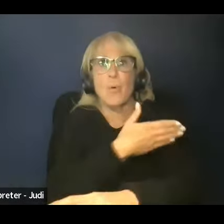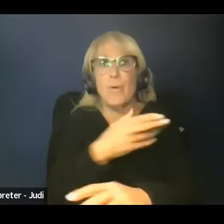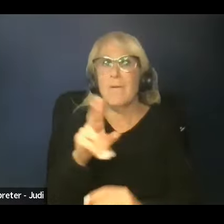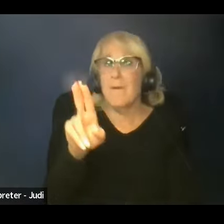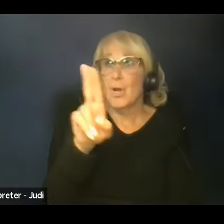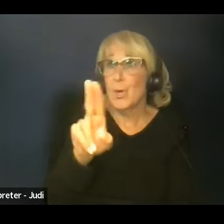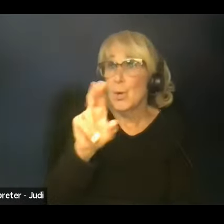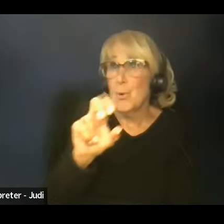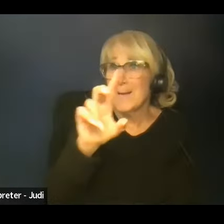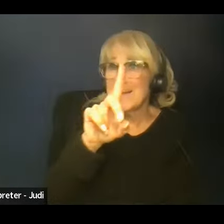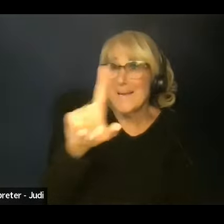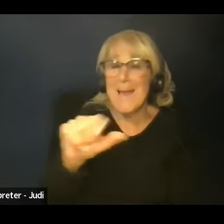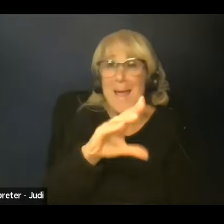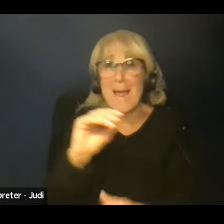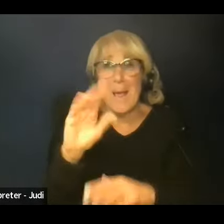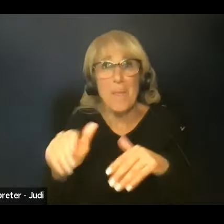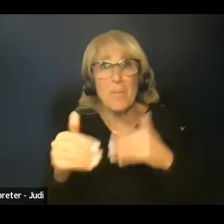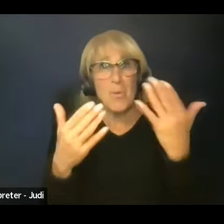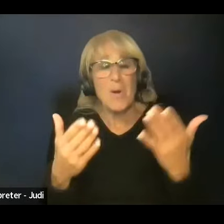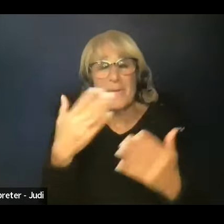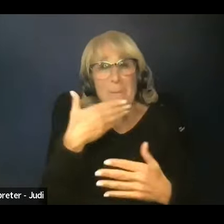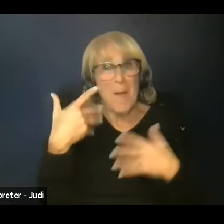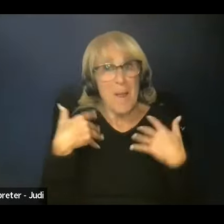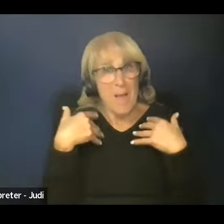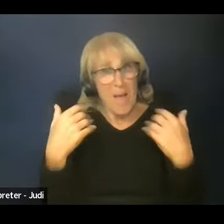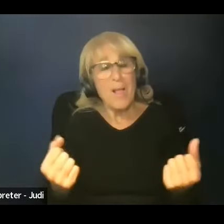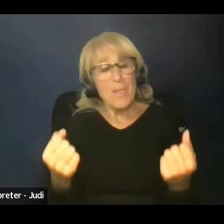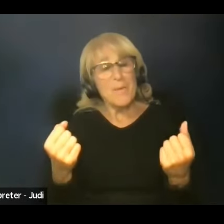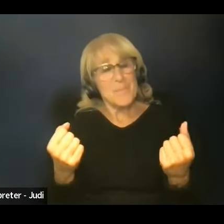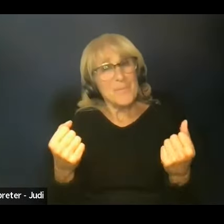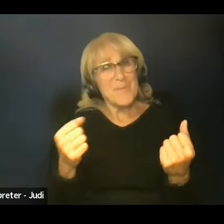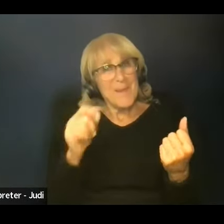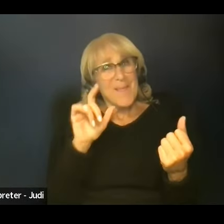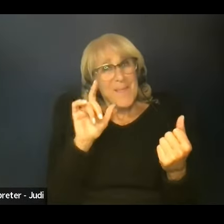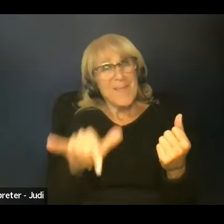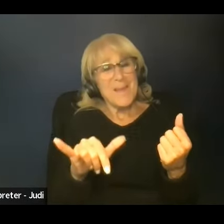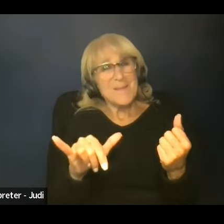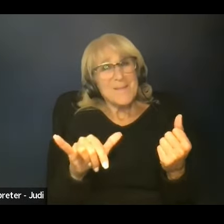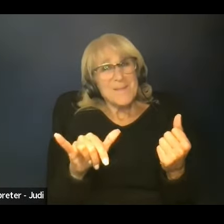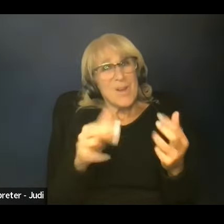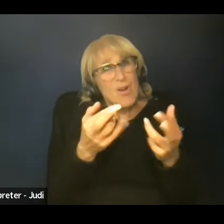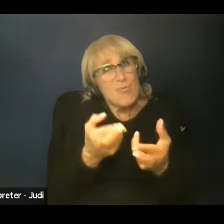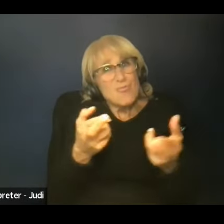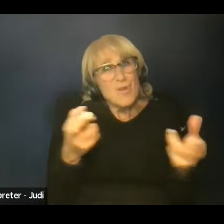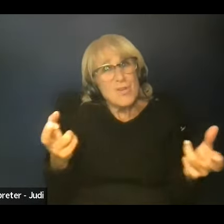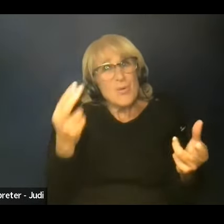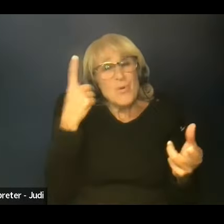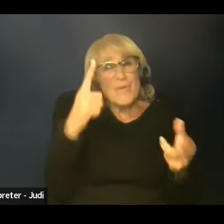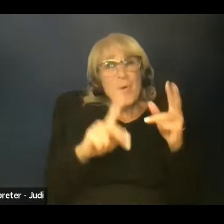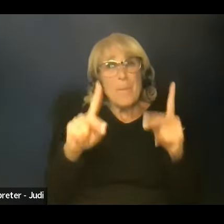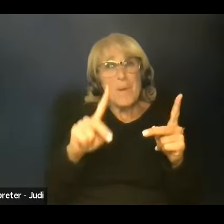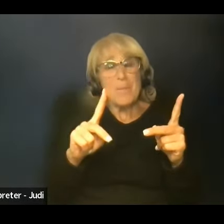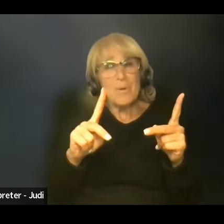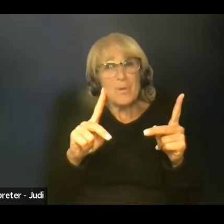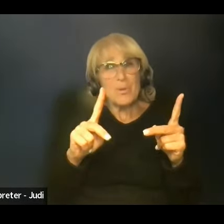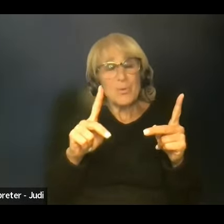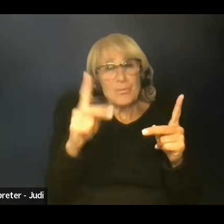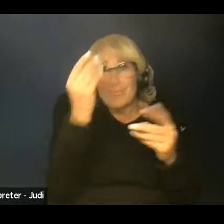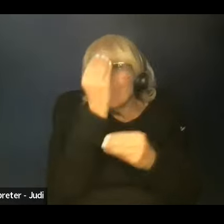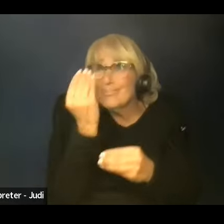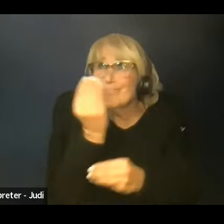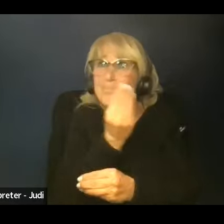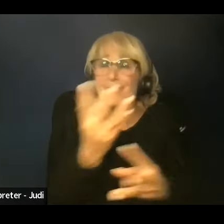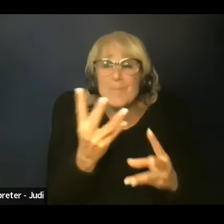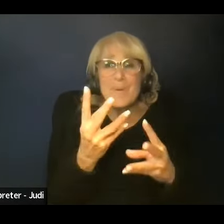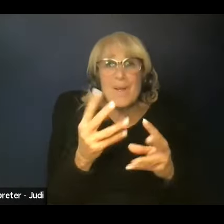this proposal done for better health is a outlet or a resource for people to speak up into the